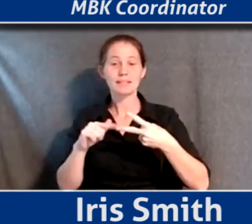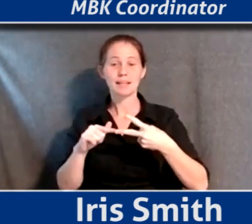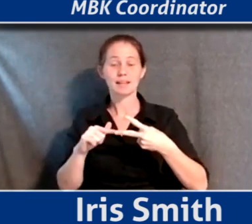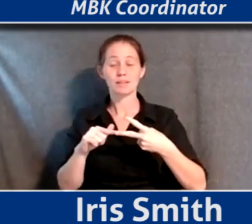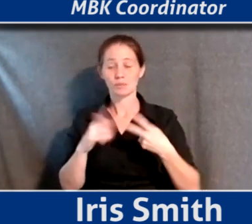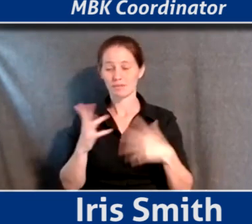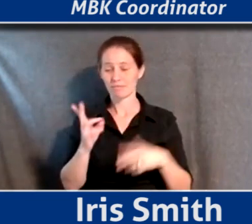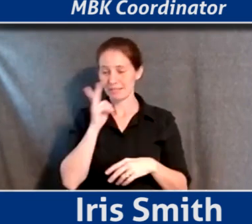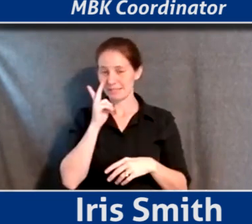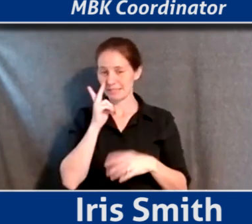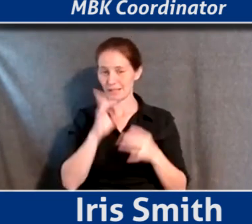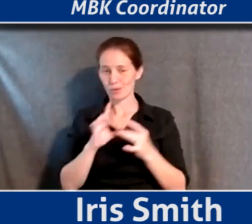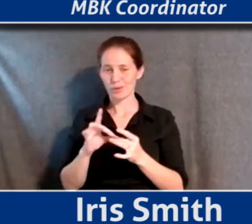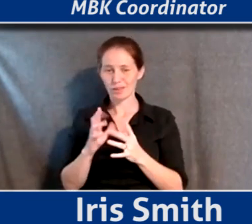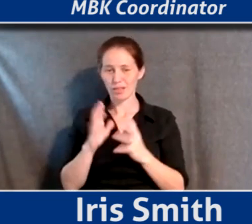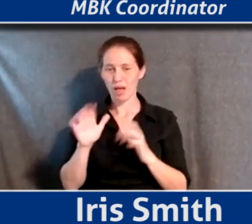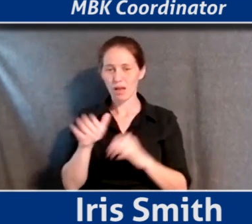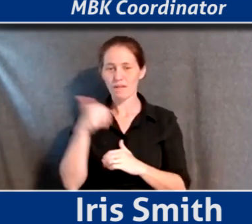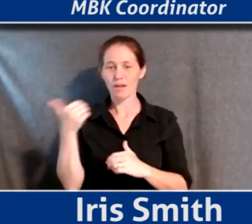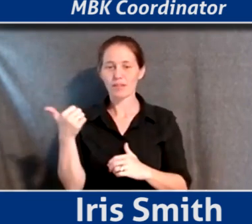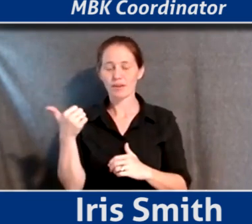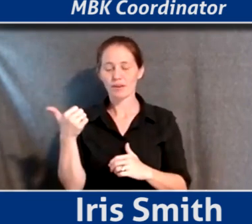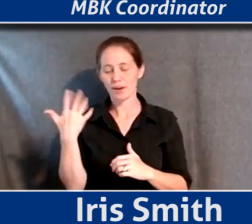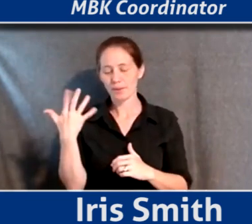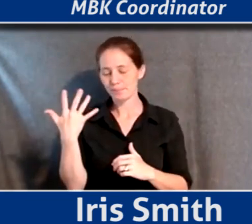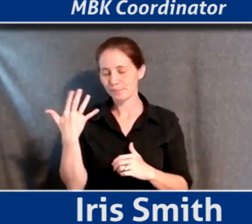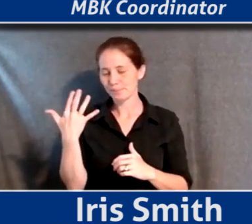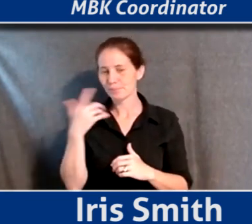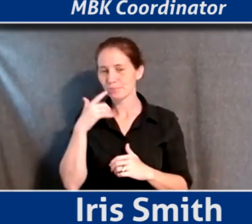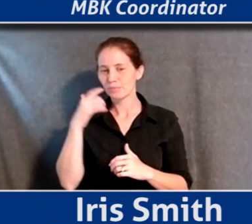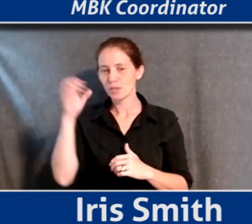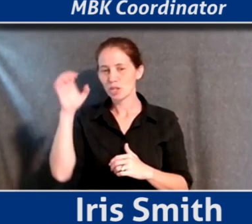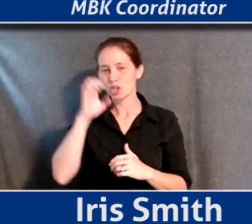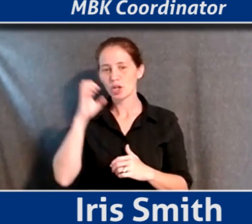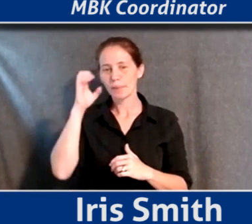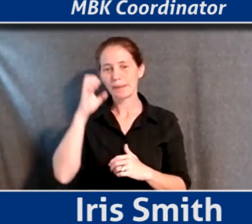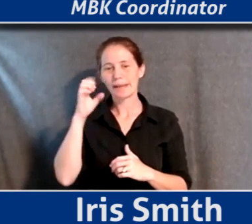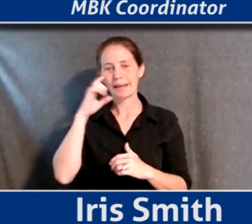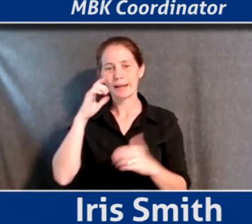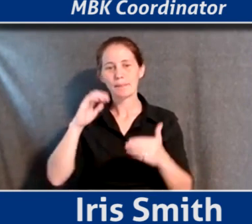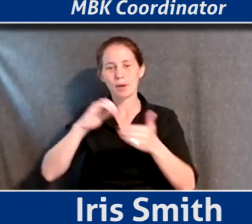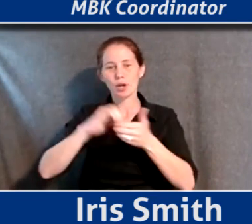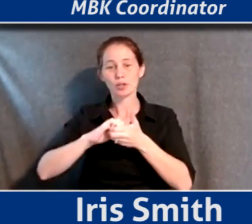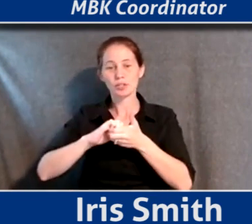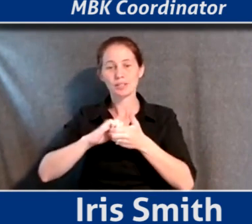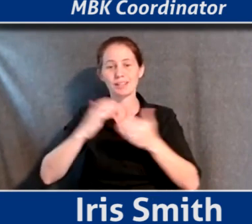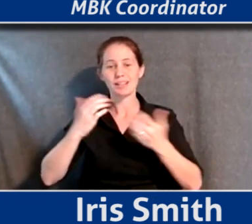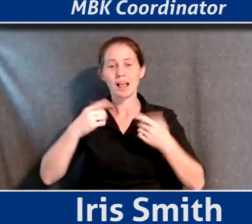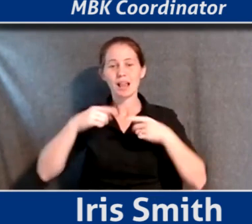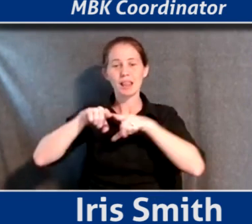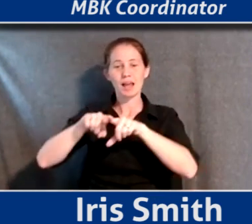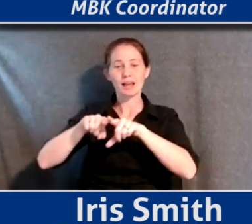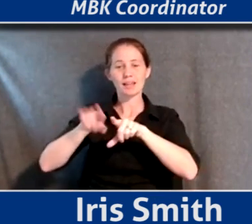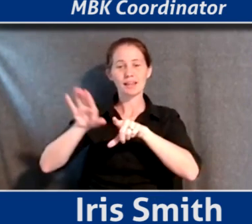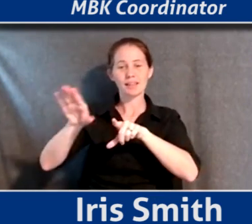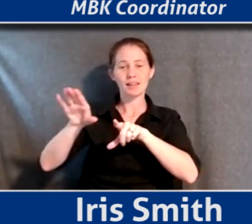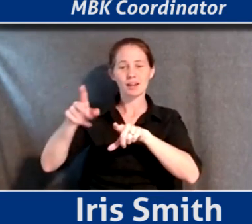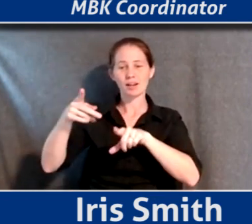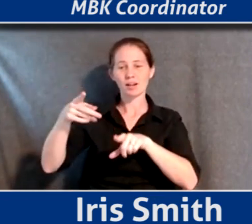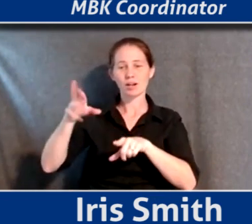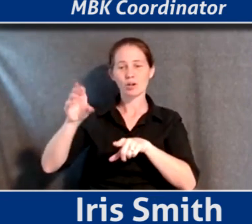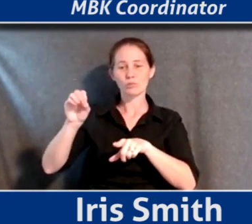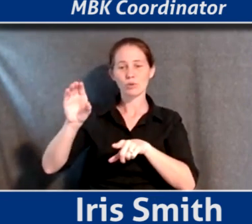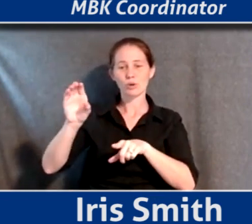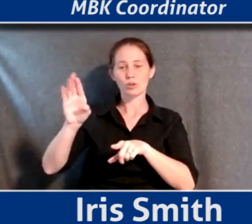we've seen this with a lot of our other kind of European partners, is aligning their procurement with the SDGs.